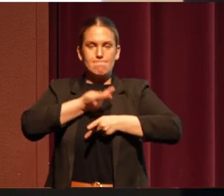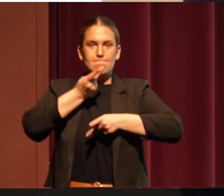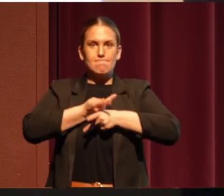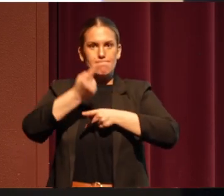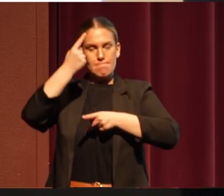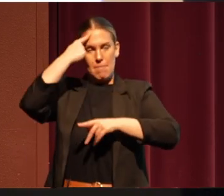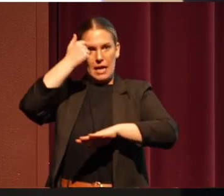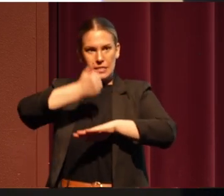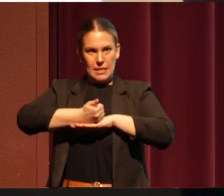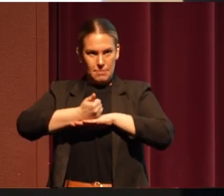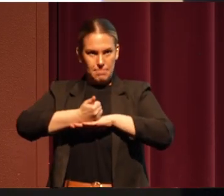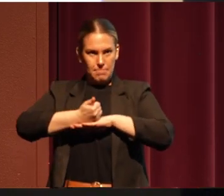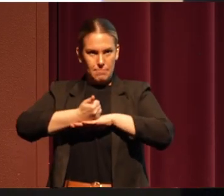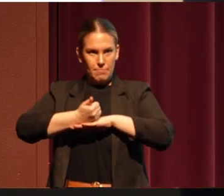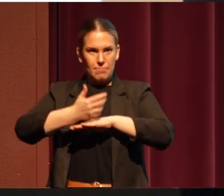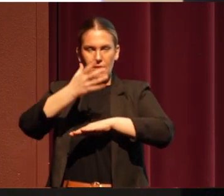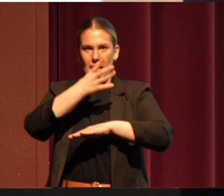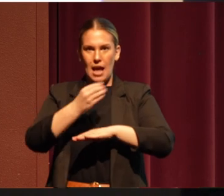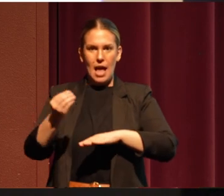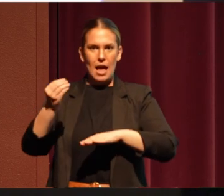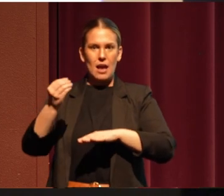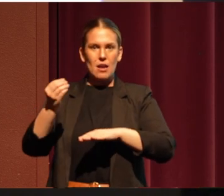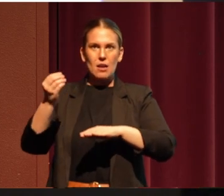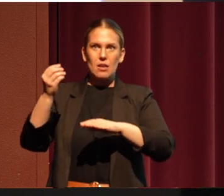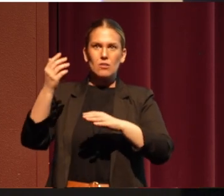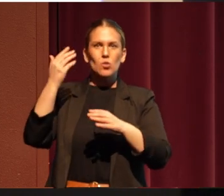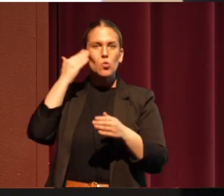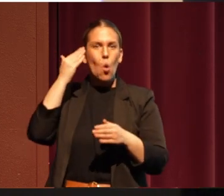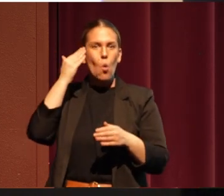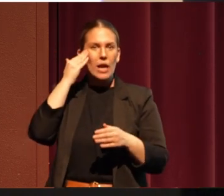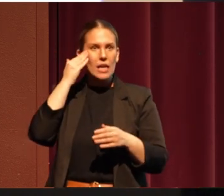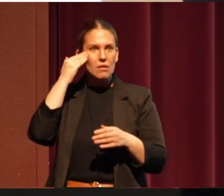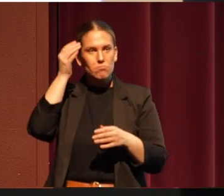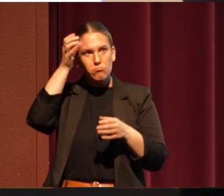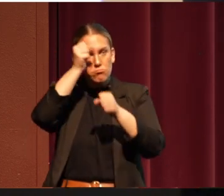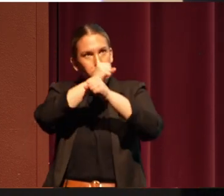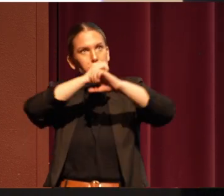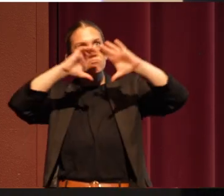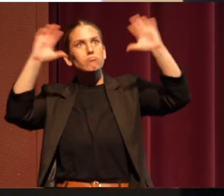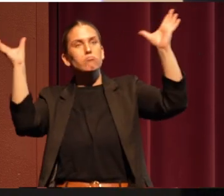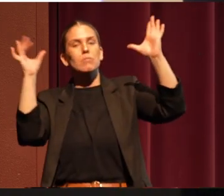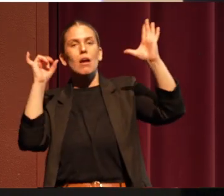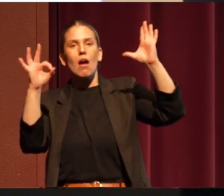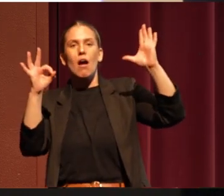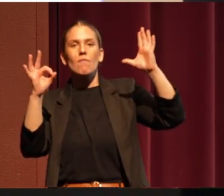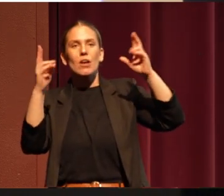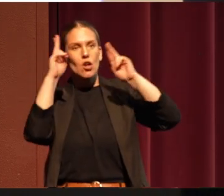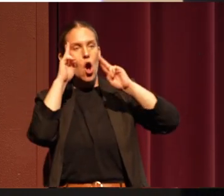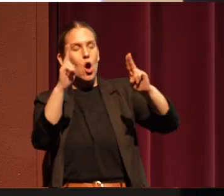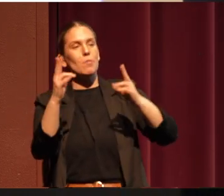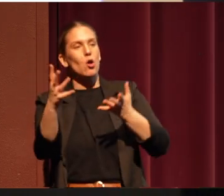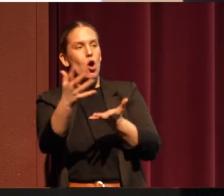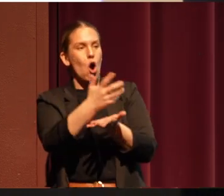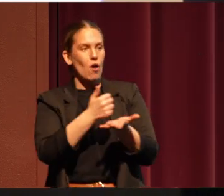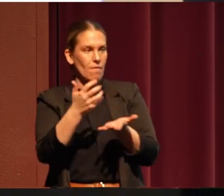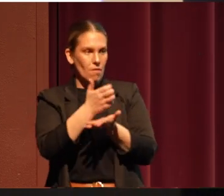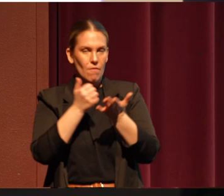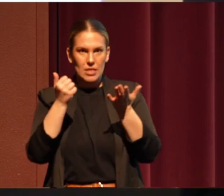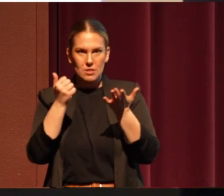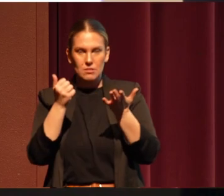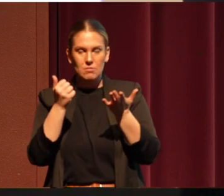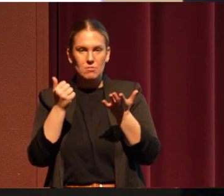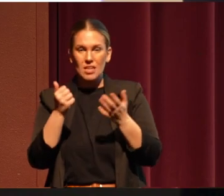ideals of an honorable harvest. One person doing it is not going to be enough. It's going to be a collective win or a